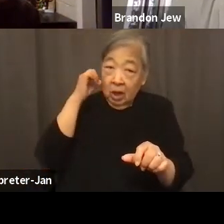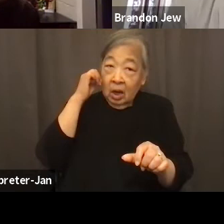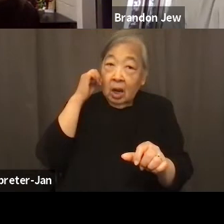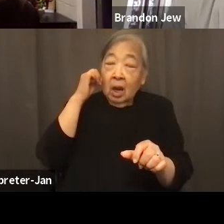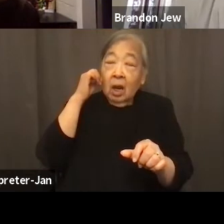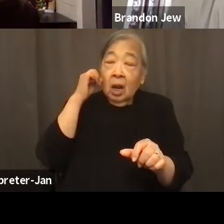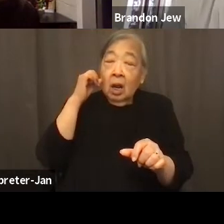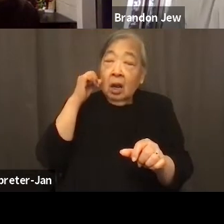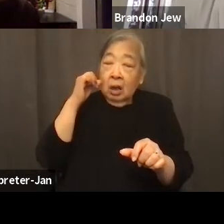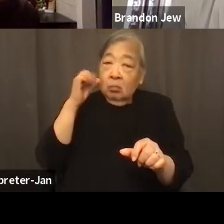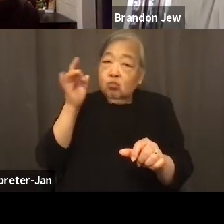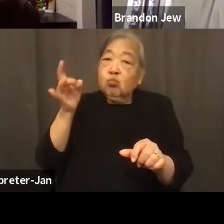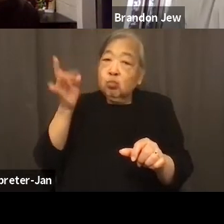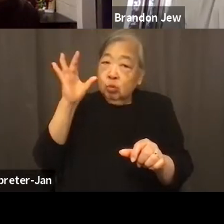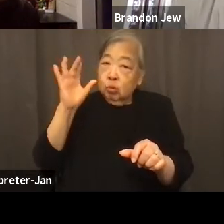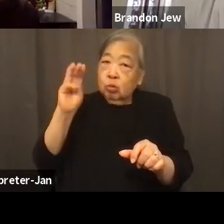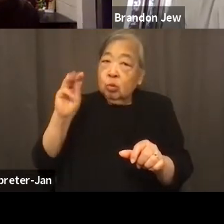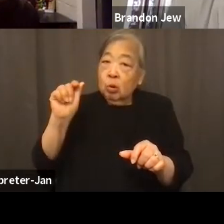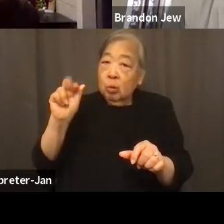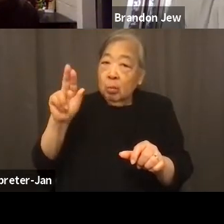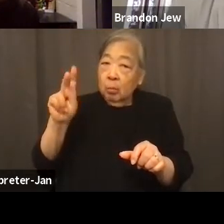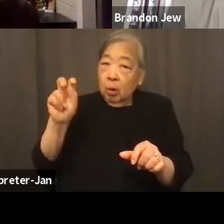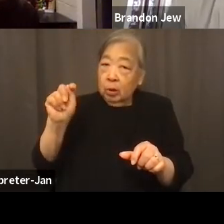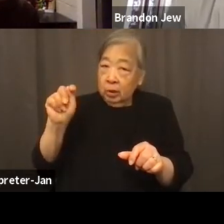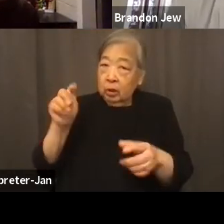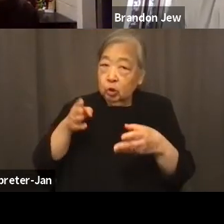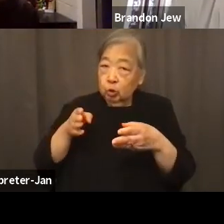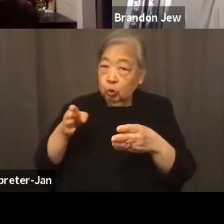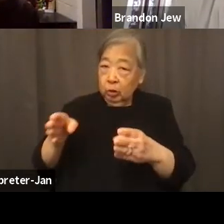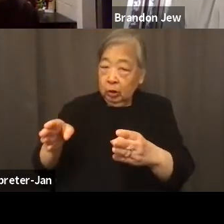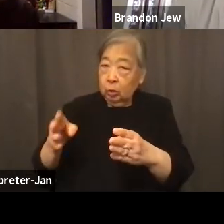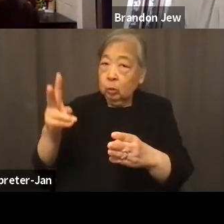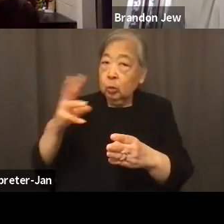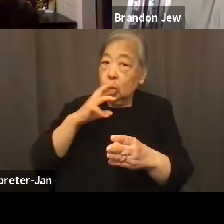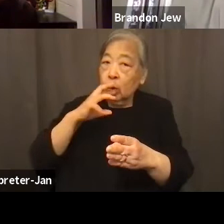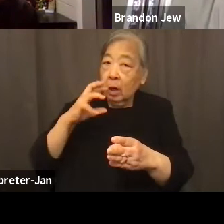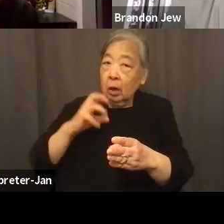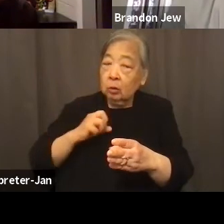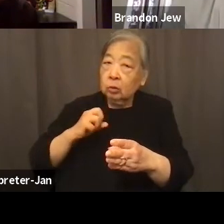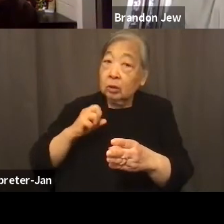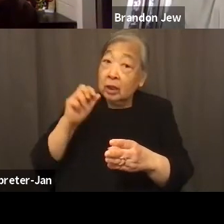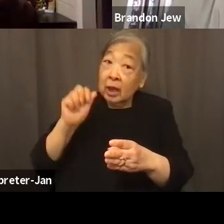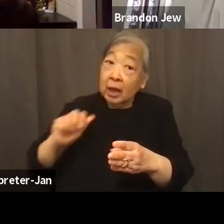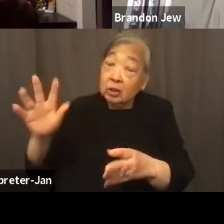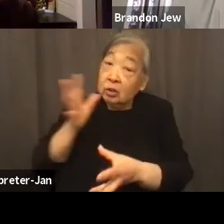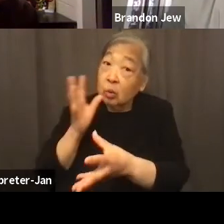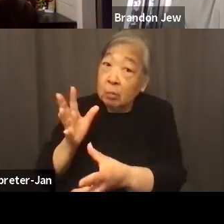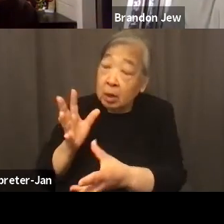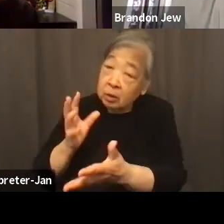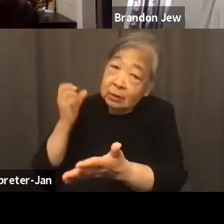stabbing on Market Street of two elderly Asian grandmas at that